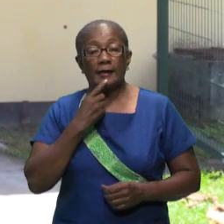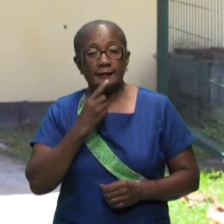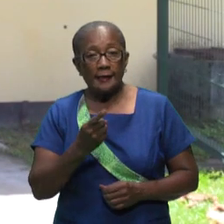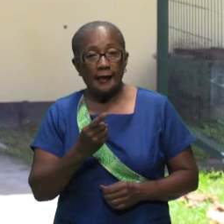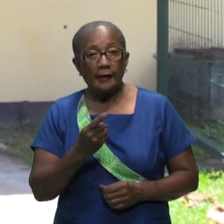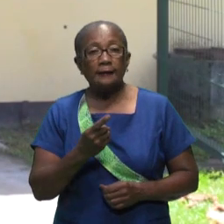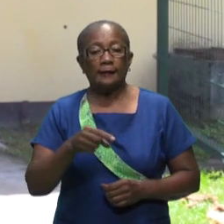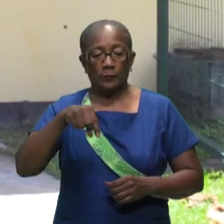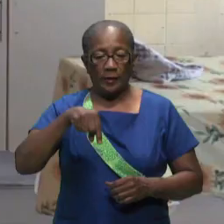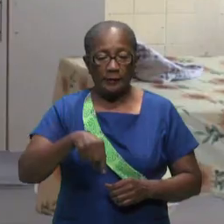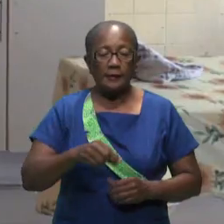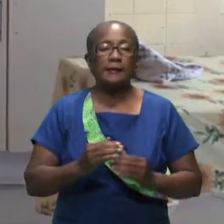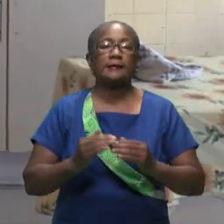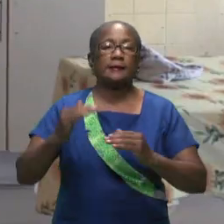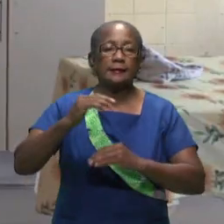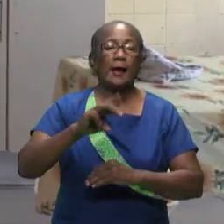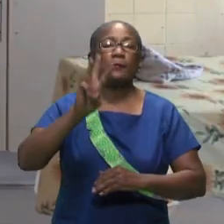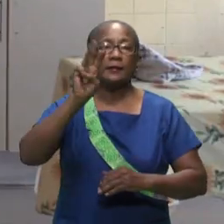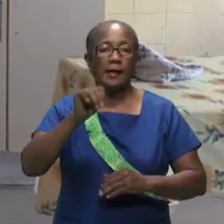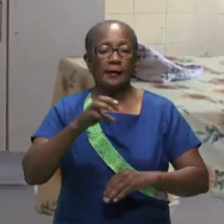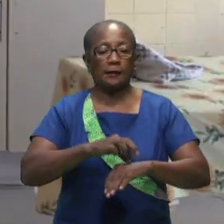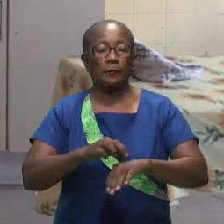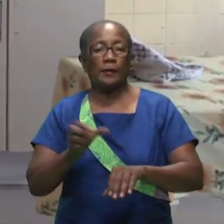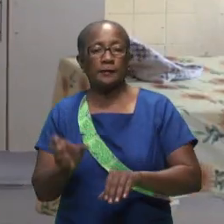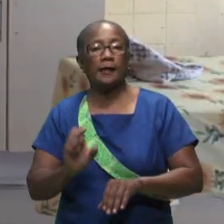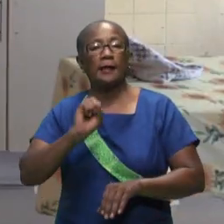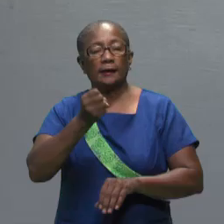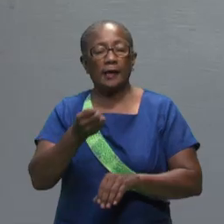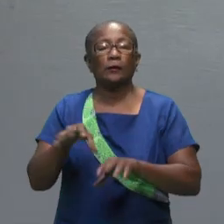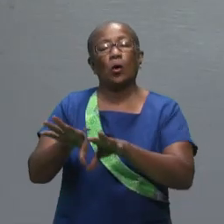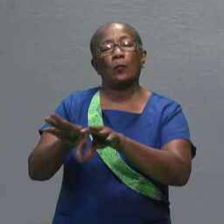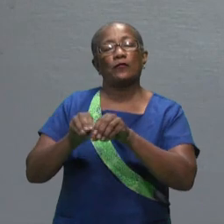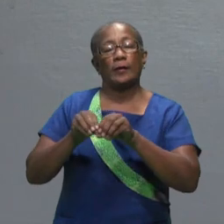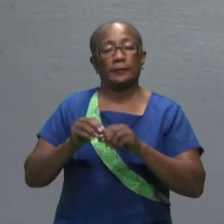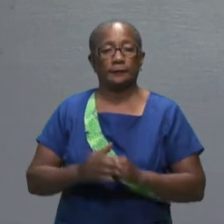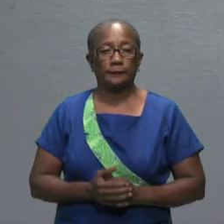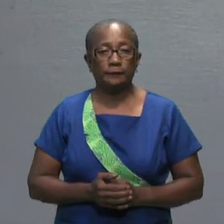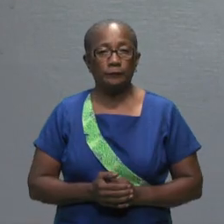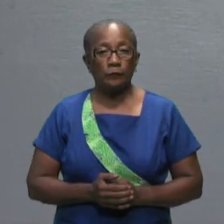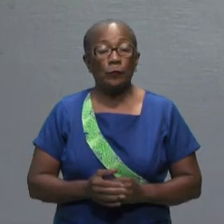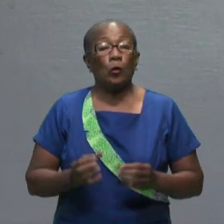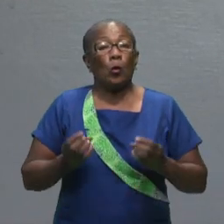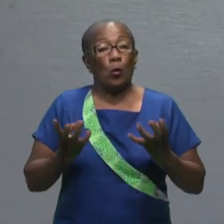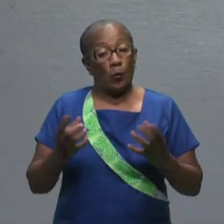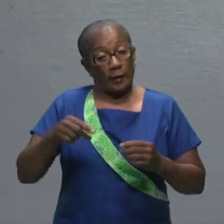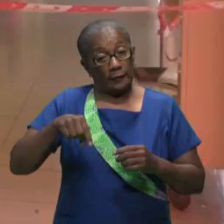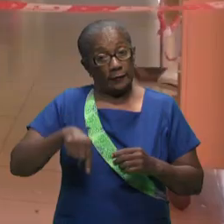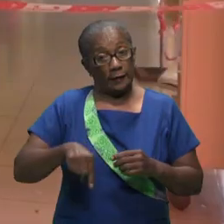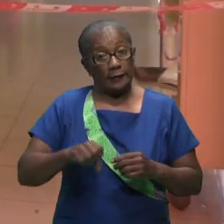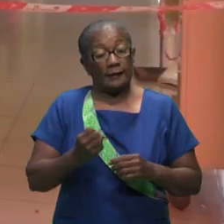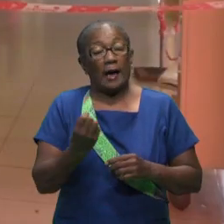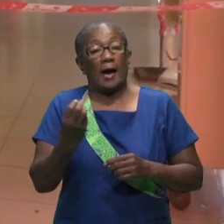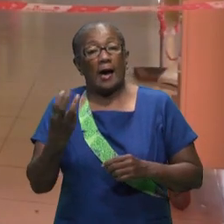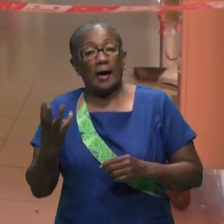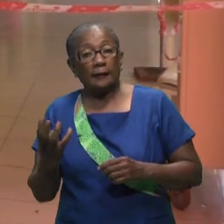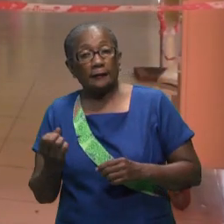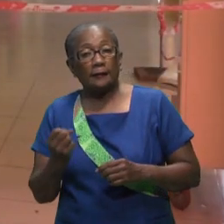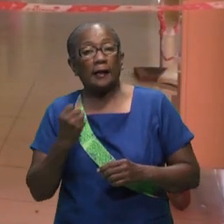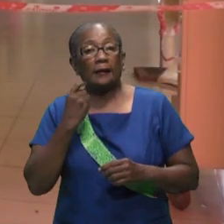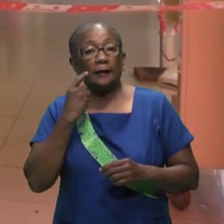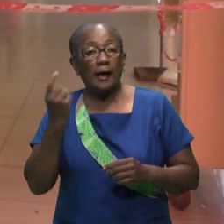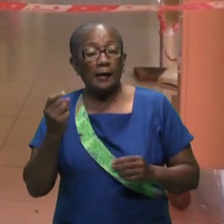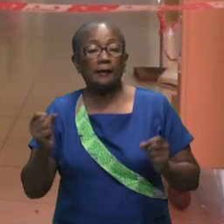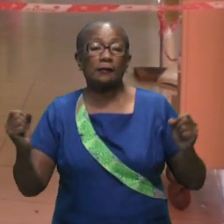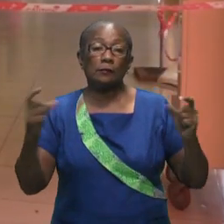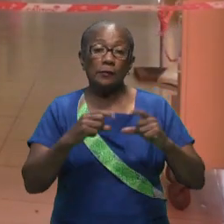sukai indicated that pcs can treat about 30 patients although this seems very little given the number of daily